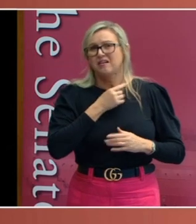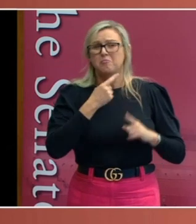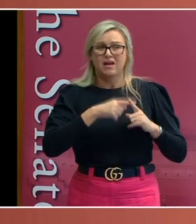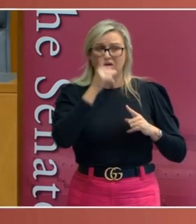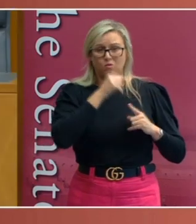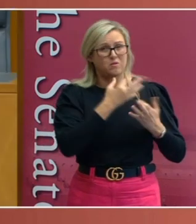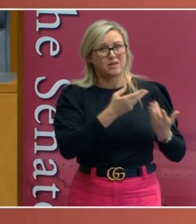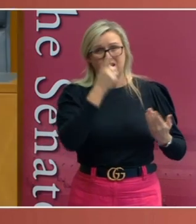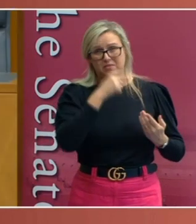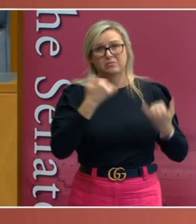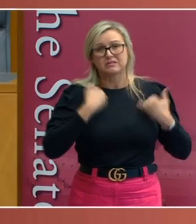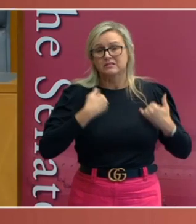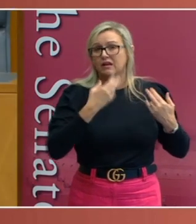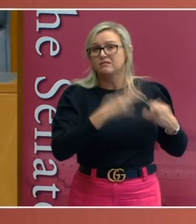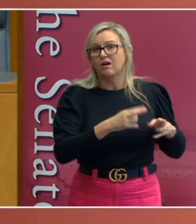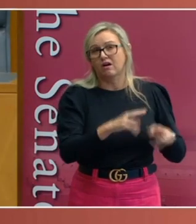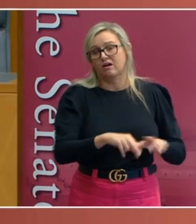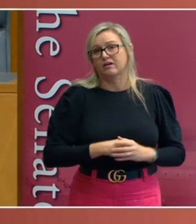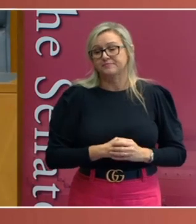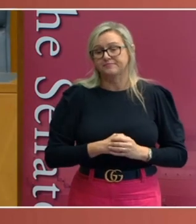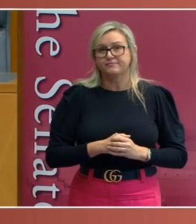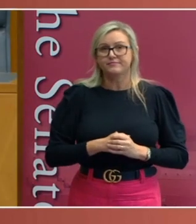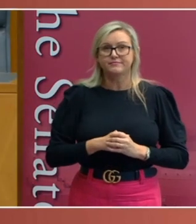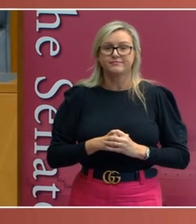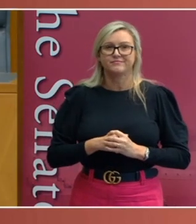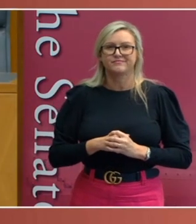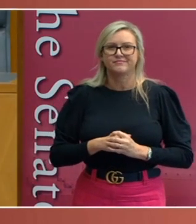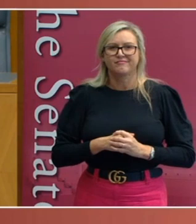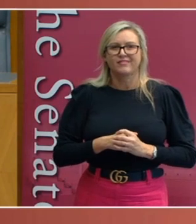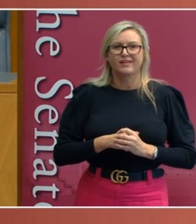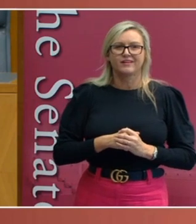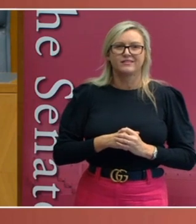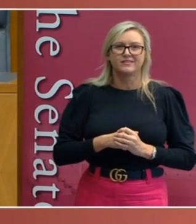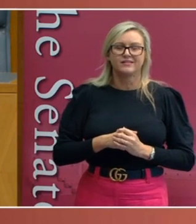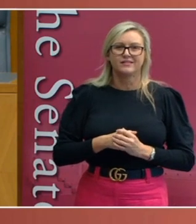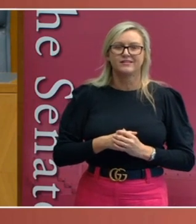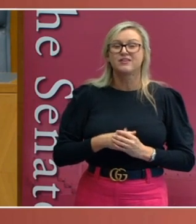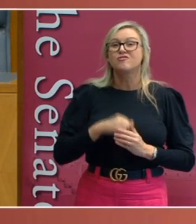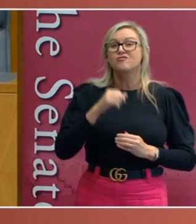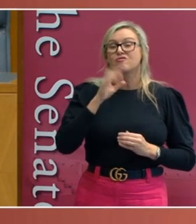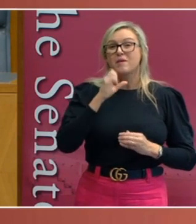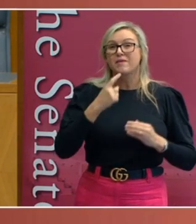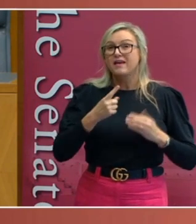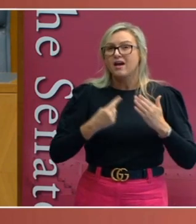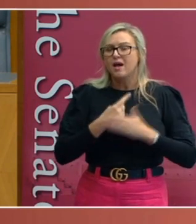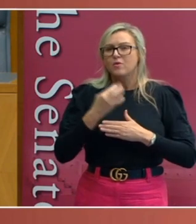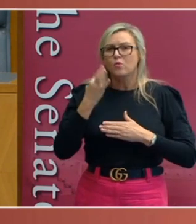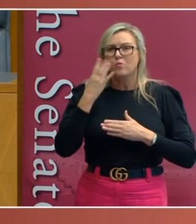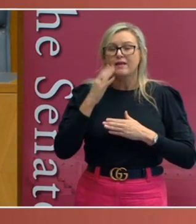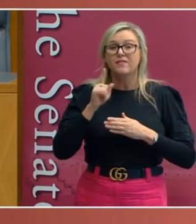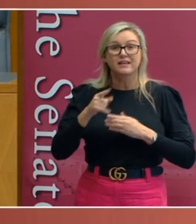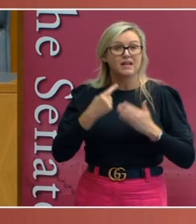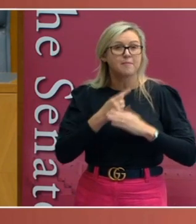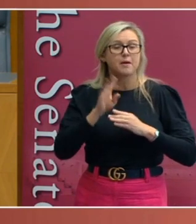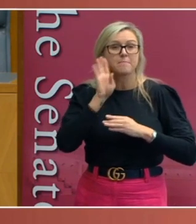results. Just because, for all of us, our memories all start to sort of, you know, merge, this was all happening before we got vaccinations.